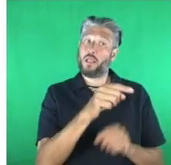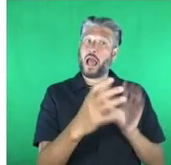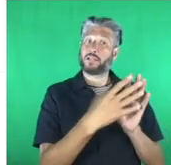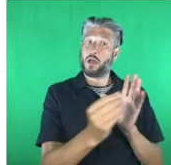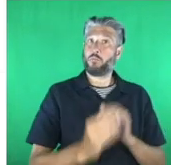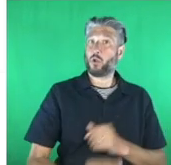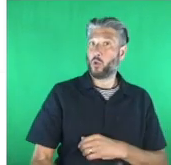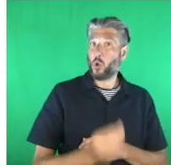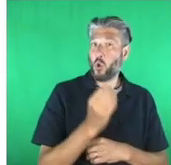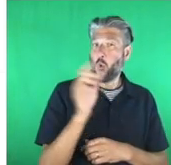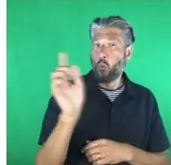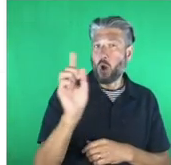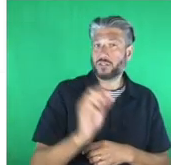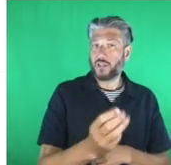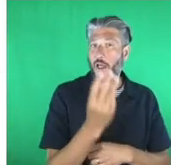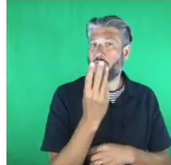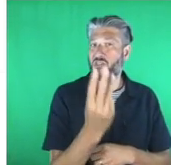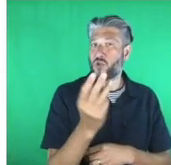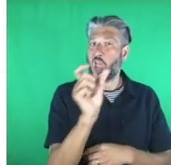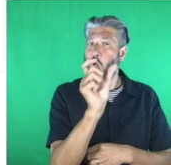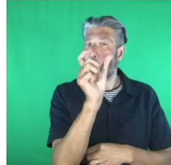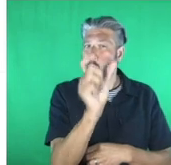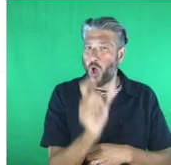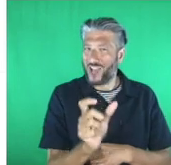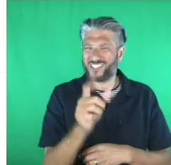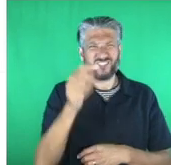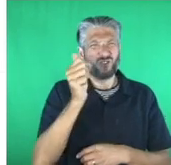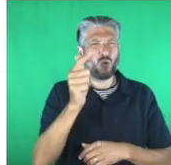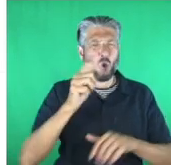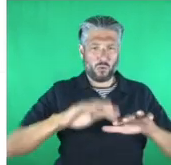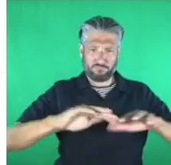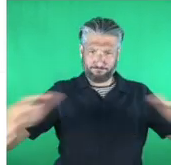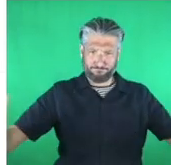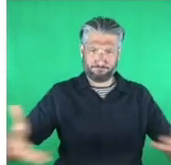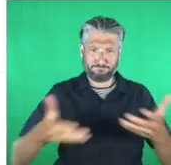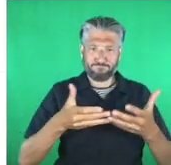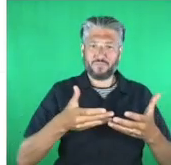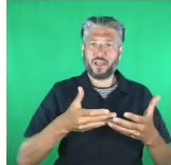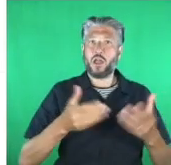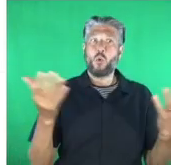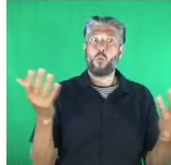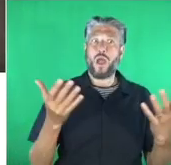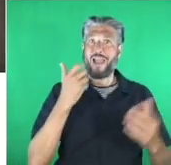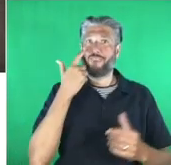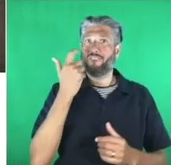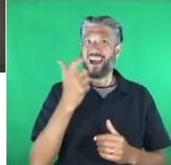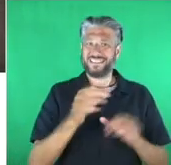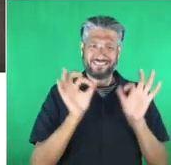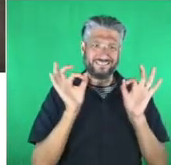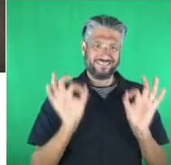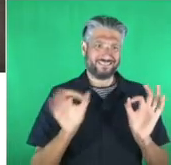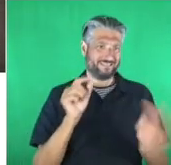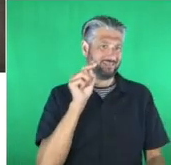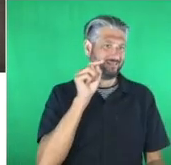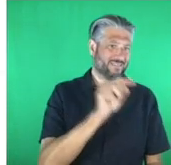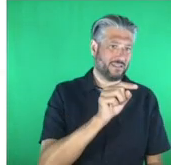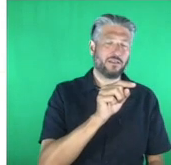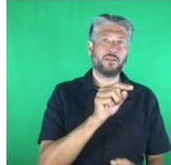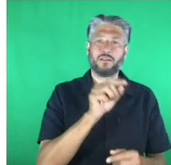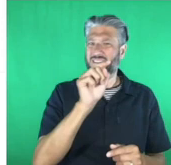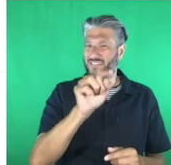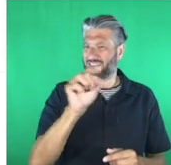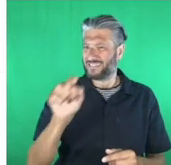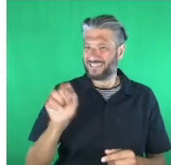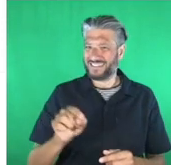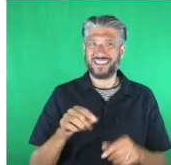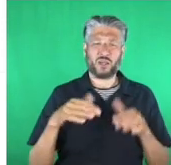divided it up into one meter square so that they could find people on the planet create addresses for people we've got bbc microbit that